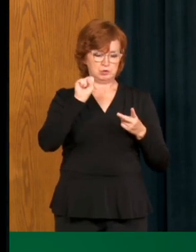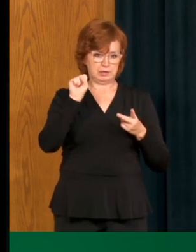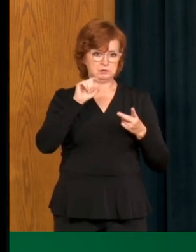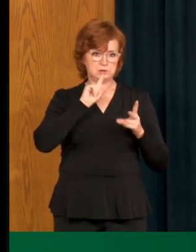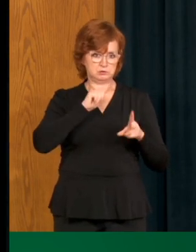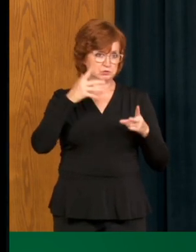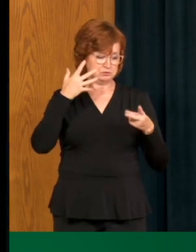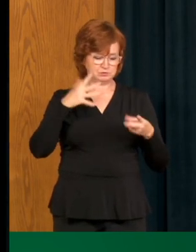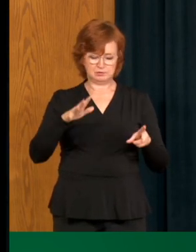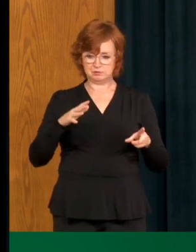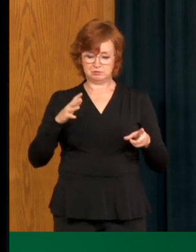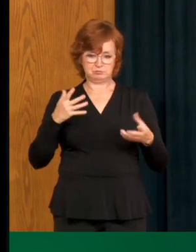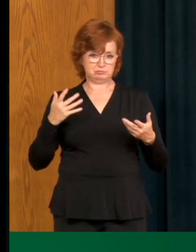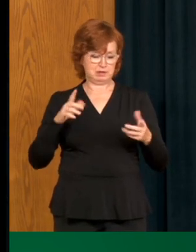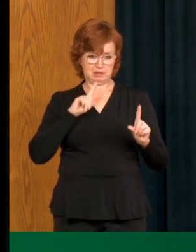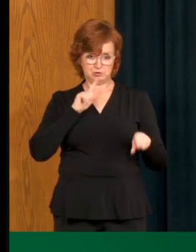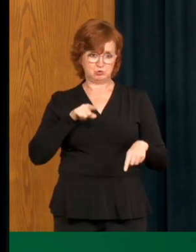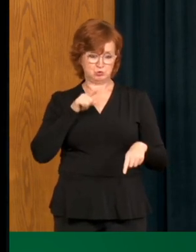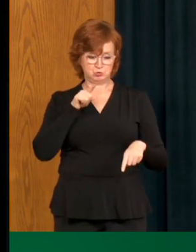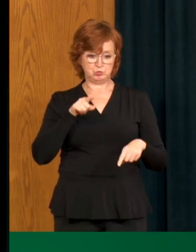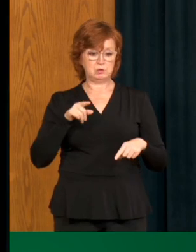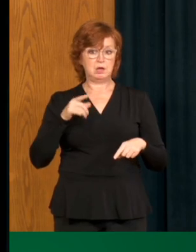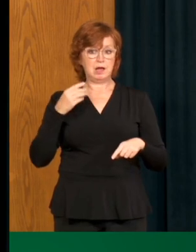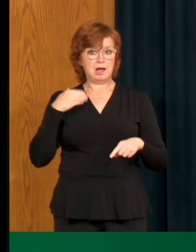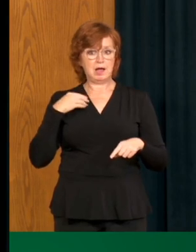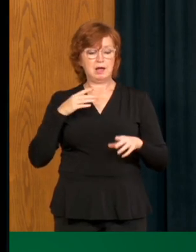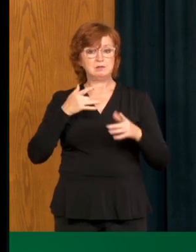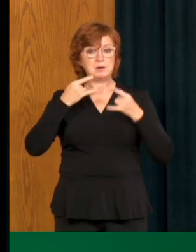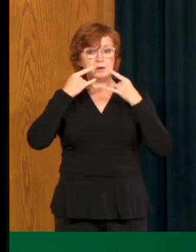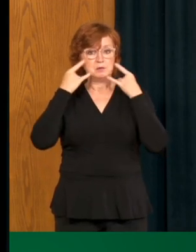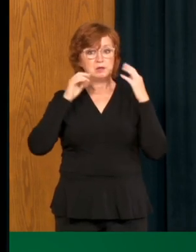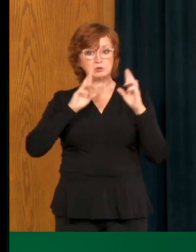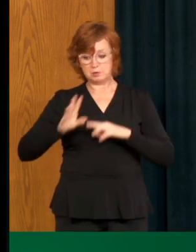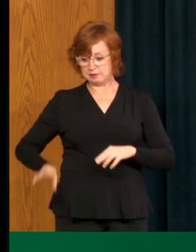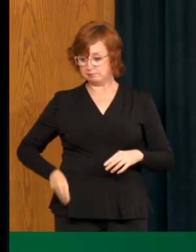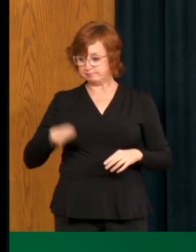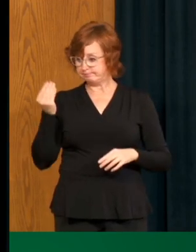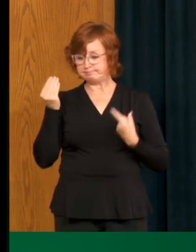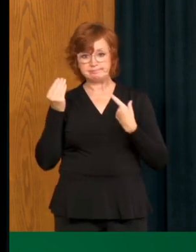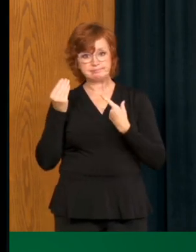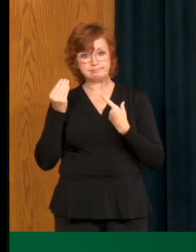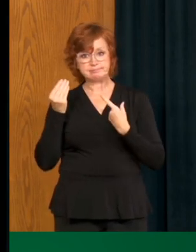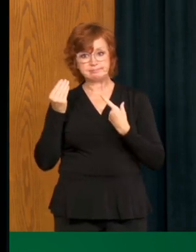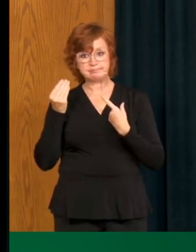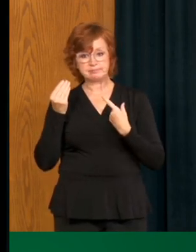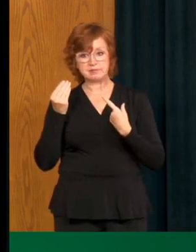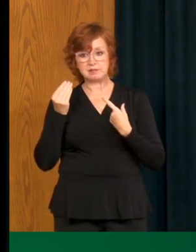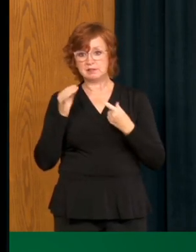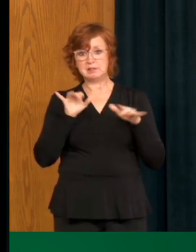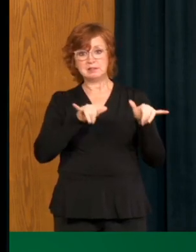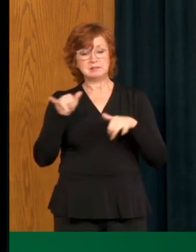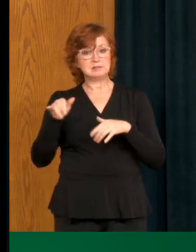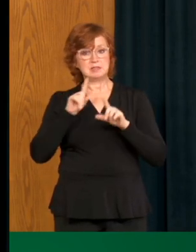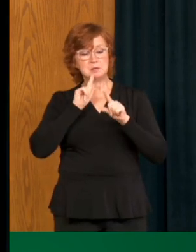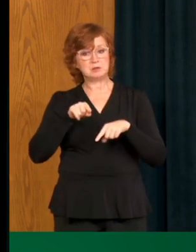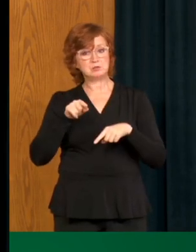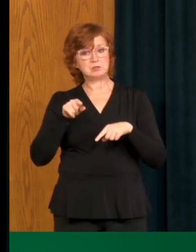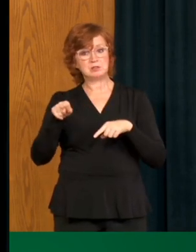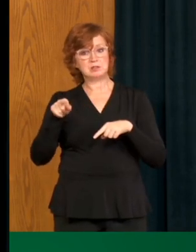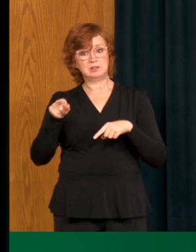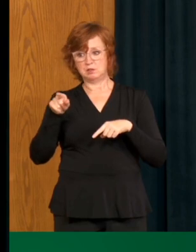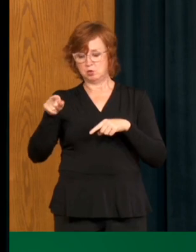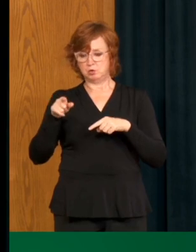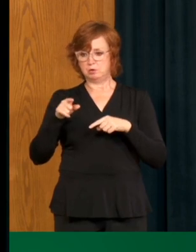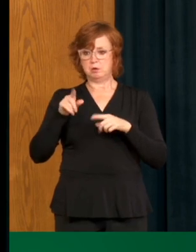to having a mask with you and utilizing it when you are unable to create that physical distance applies, um, in communal living settings, it applies to